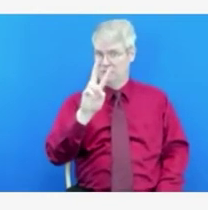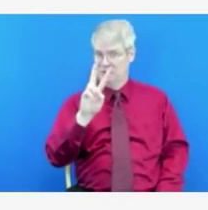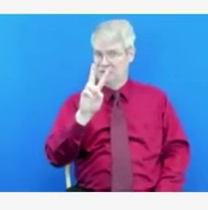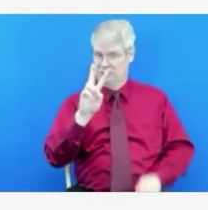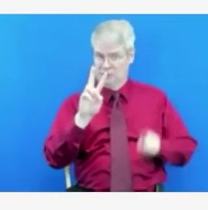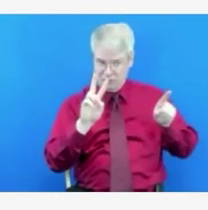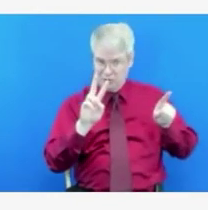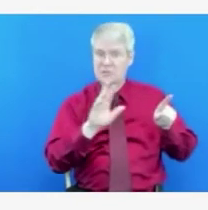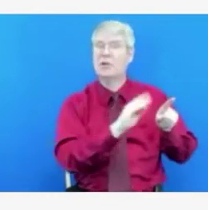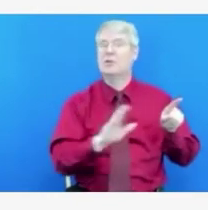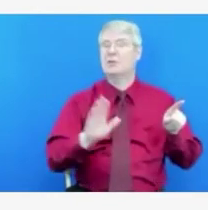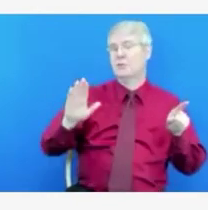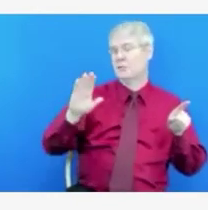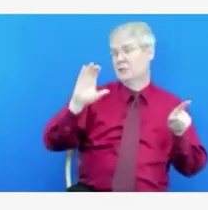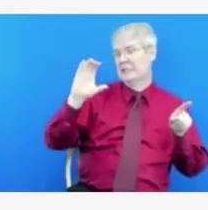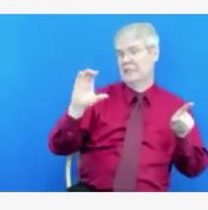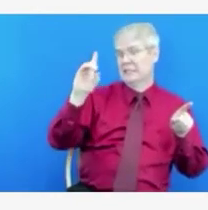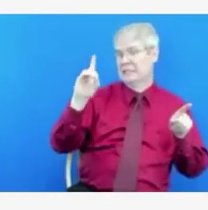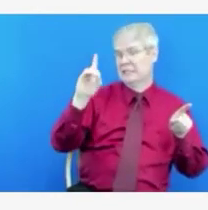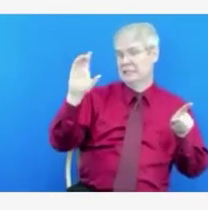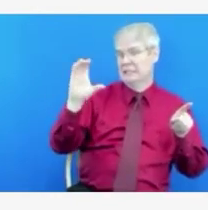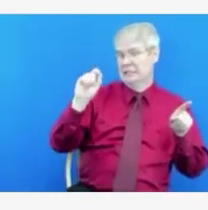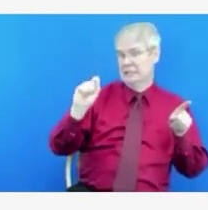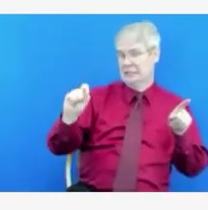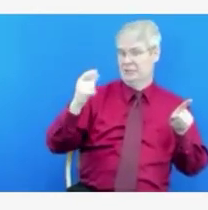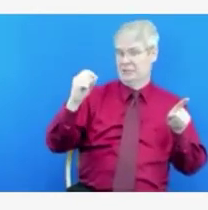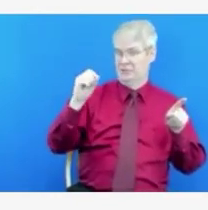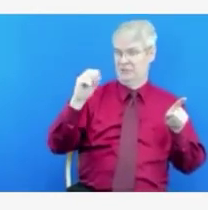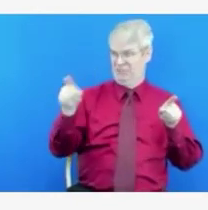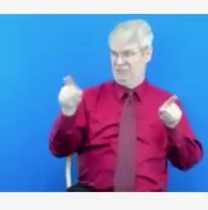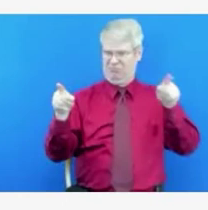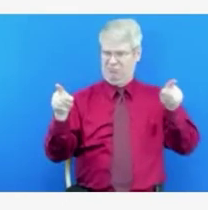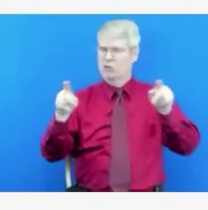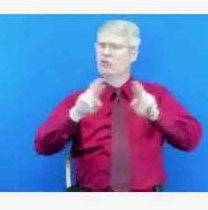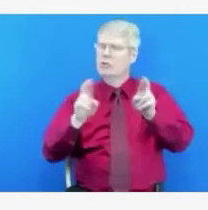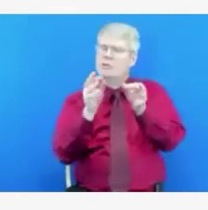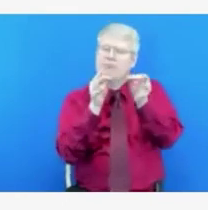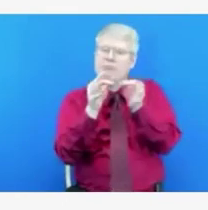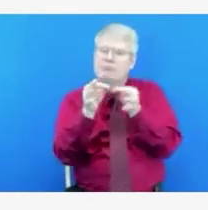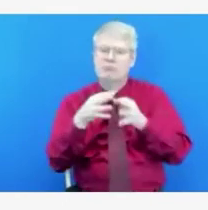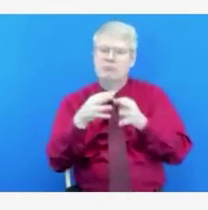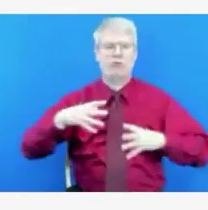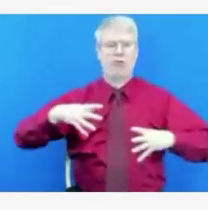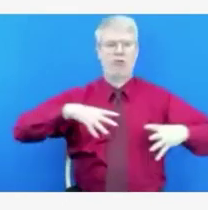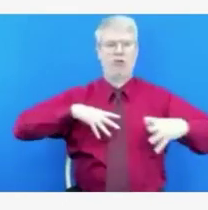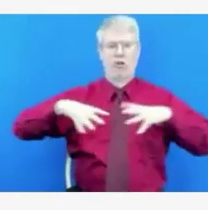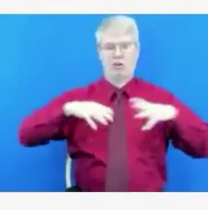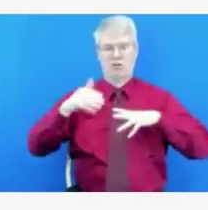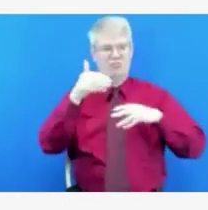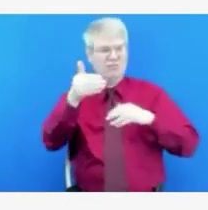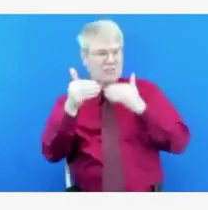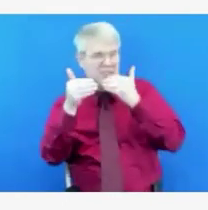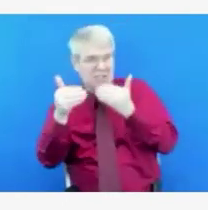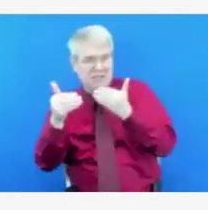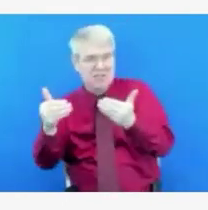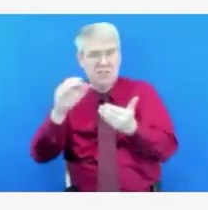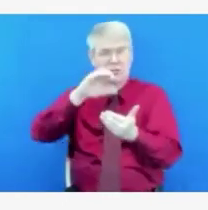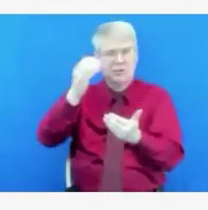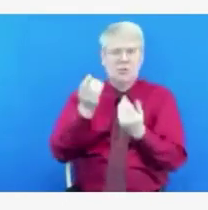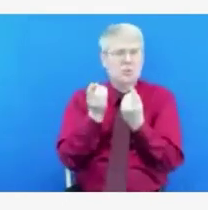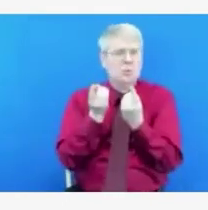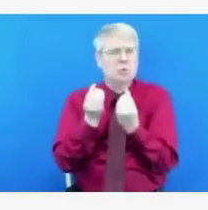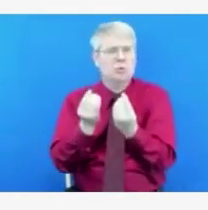are unvaccinated and especially for our young children. We continue to see the incidence rate among children ages zero to four